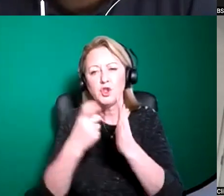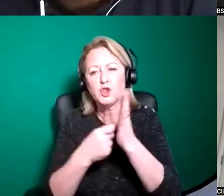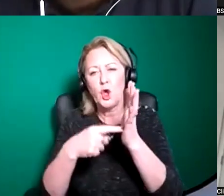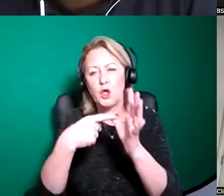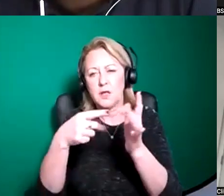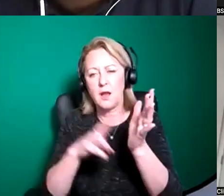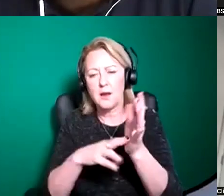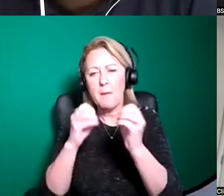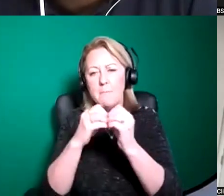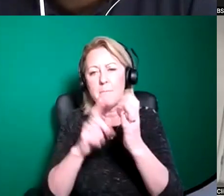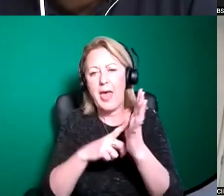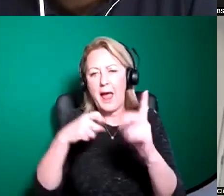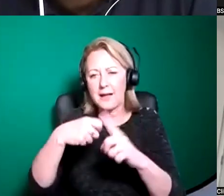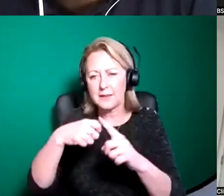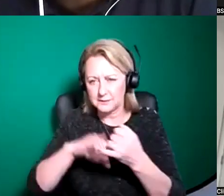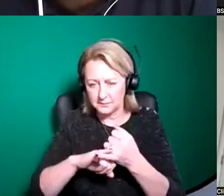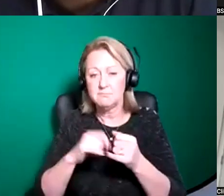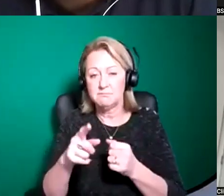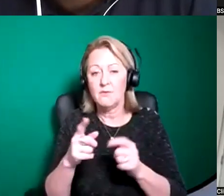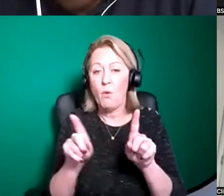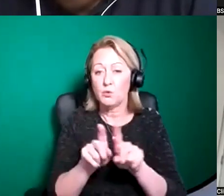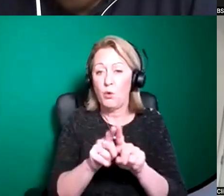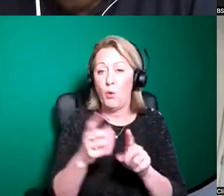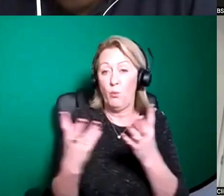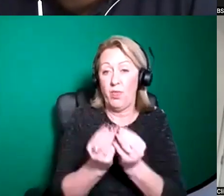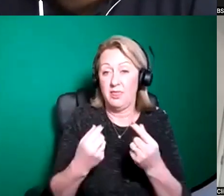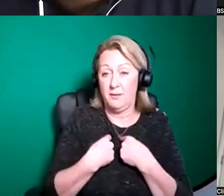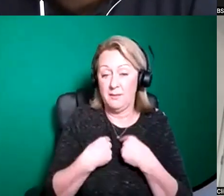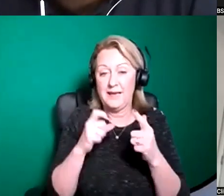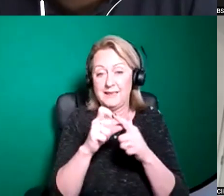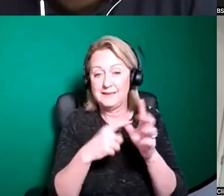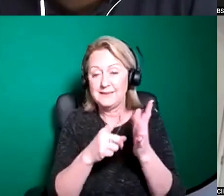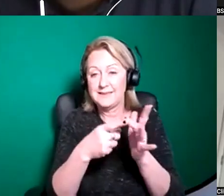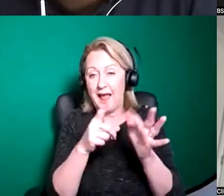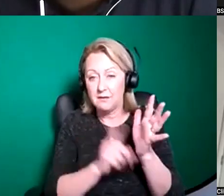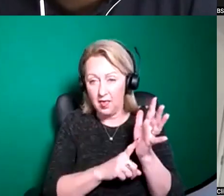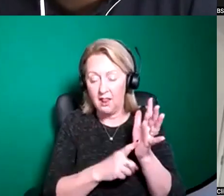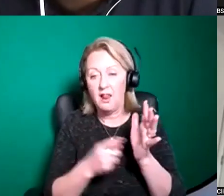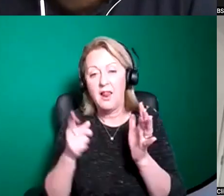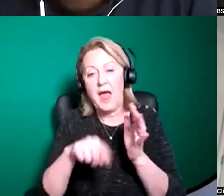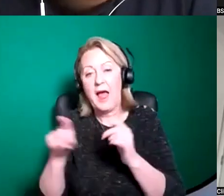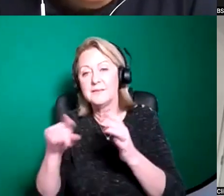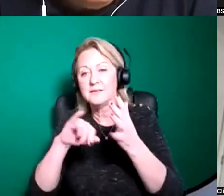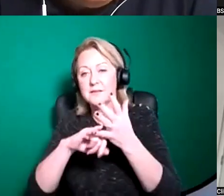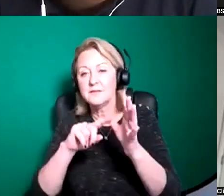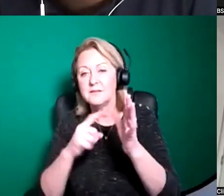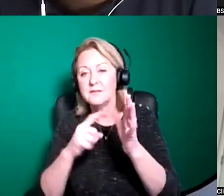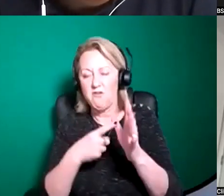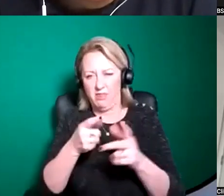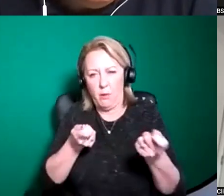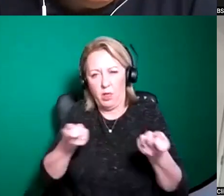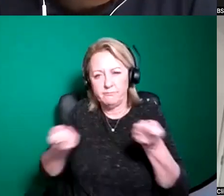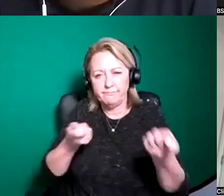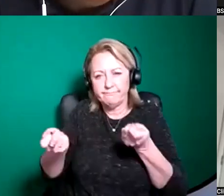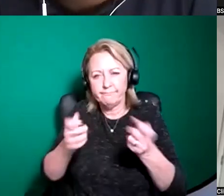and we also have my colleagues danielle and sarah on the call they're helping to facilitate the whole meeting as you